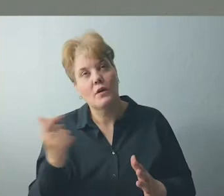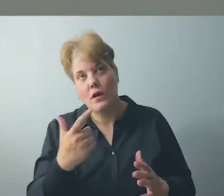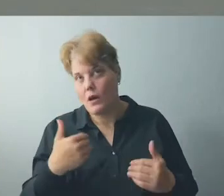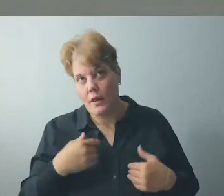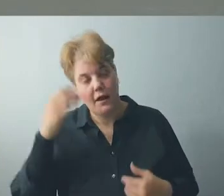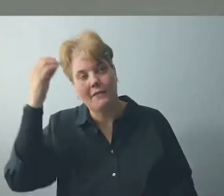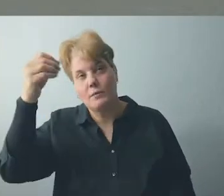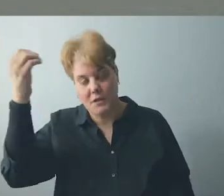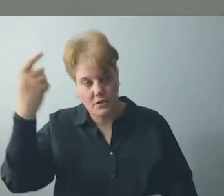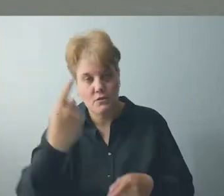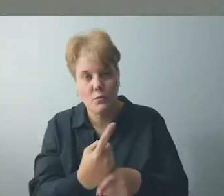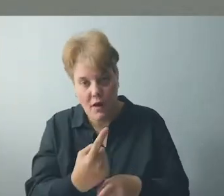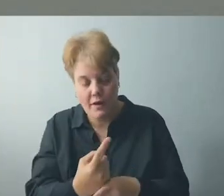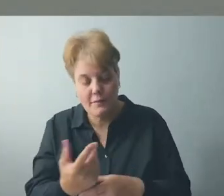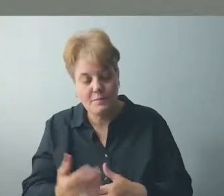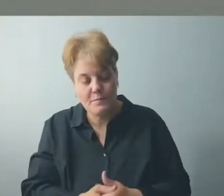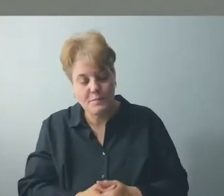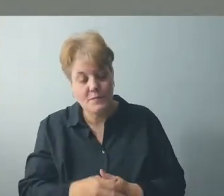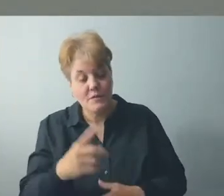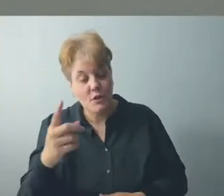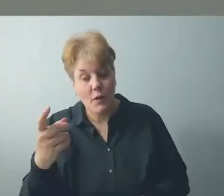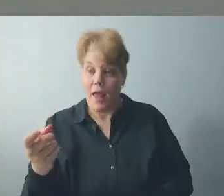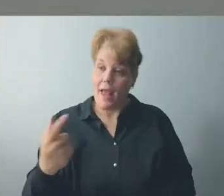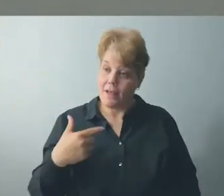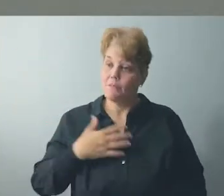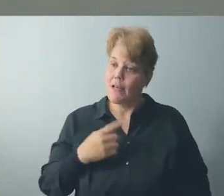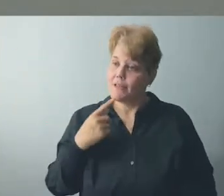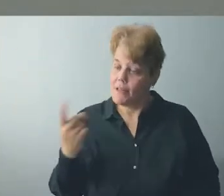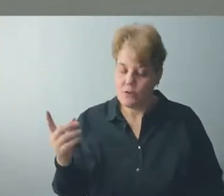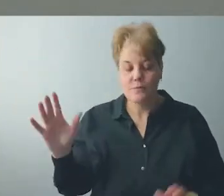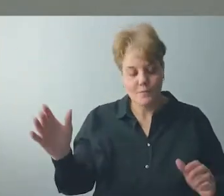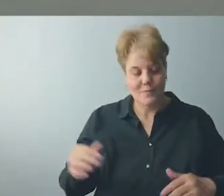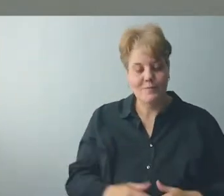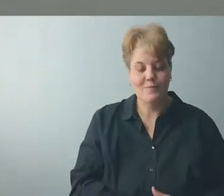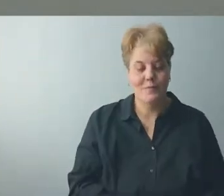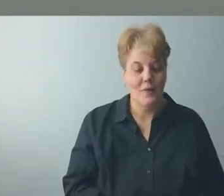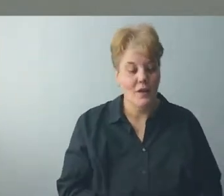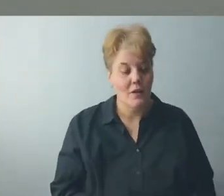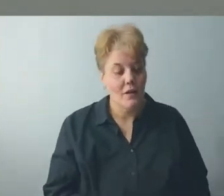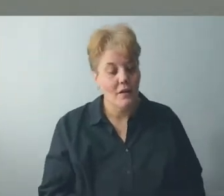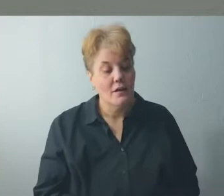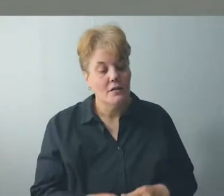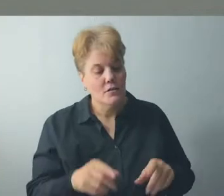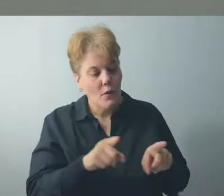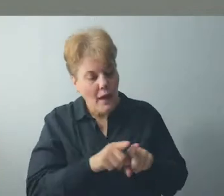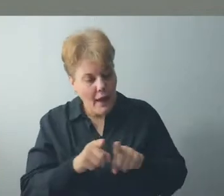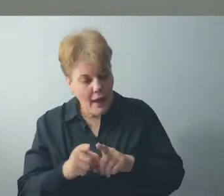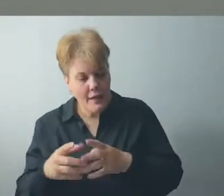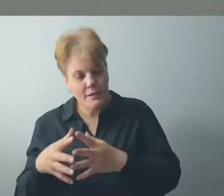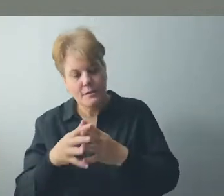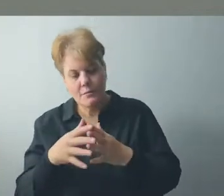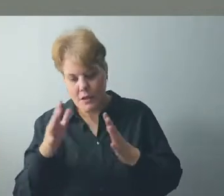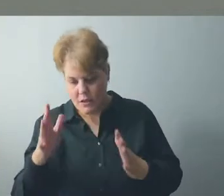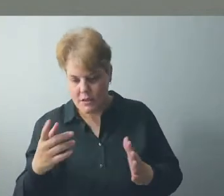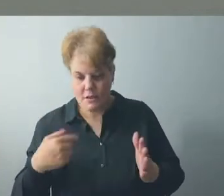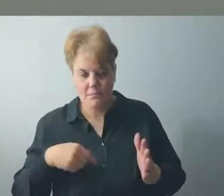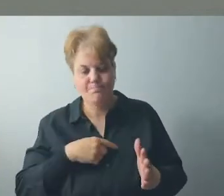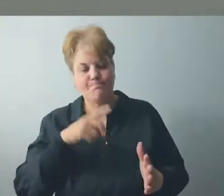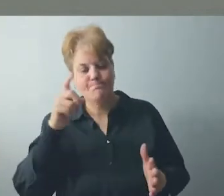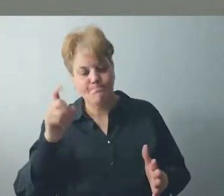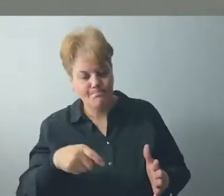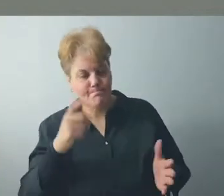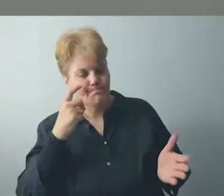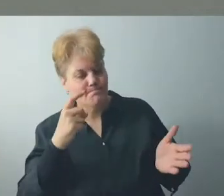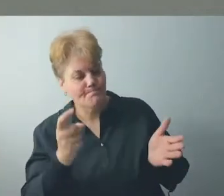tell you. As Americans, we need to realize that we all have opinions. Or I'm going to use a different